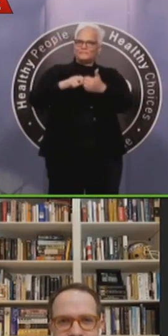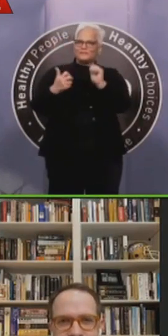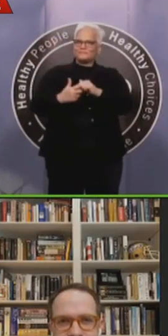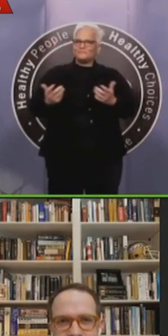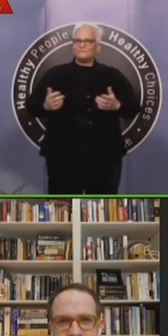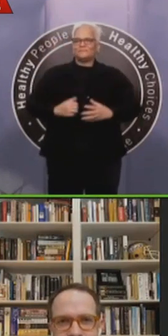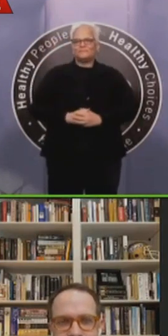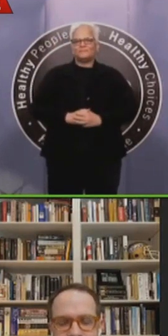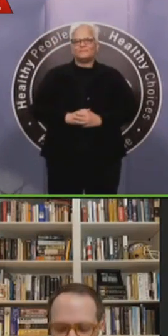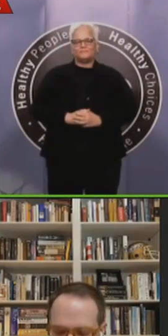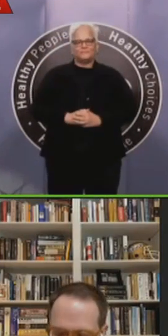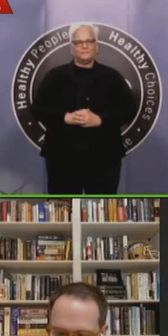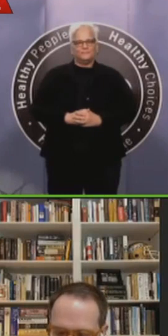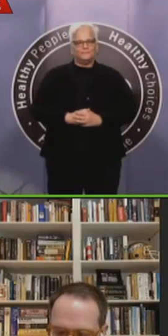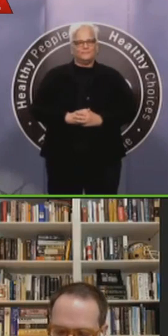is for commissioner Keith.